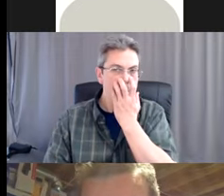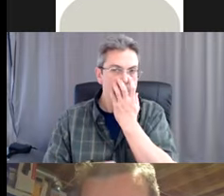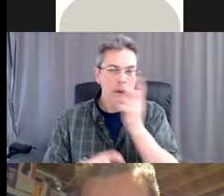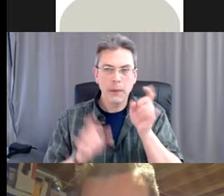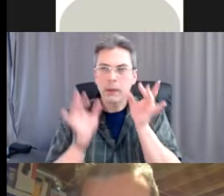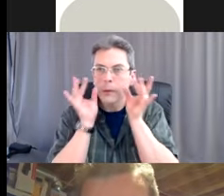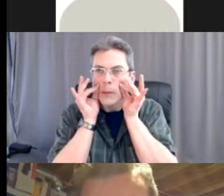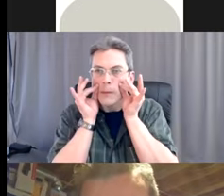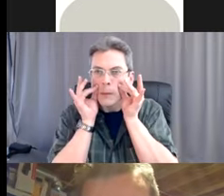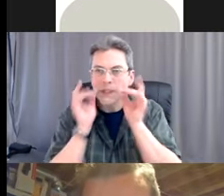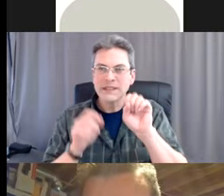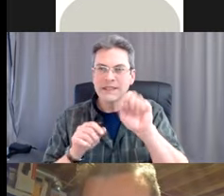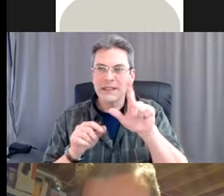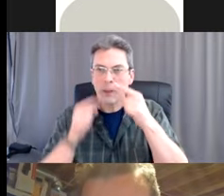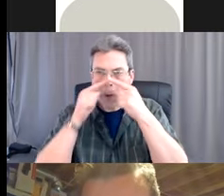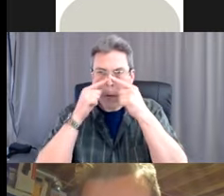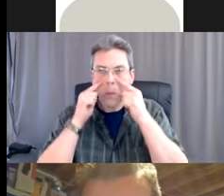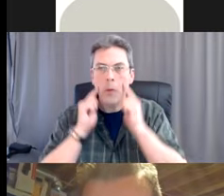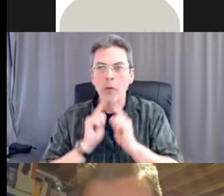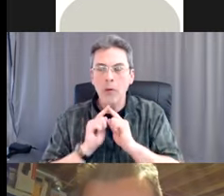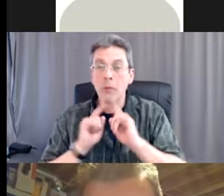procedure masks don't.